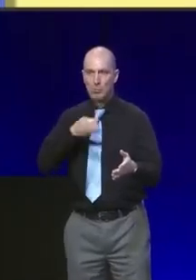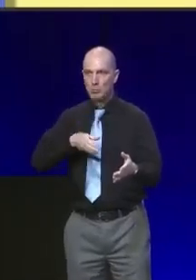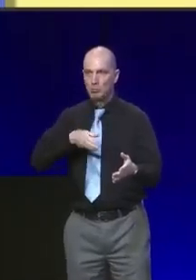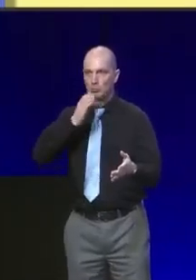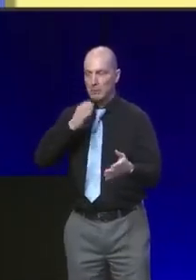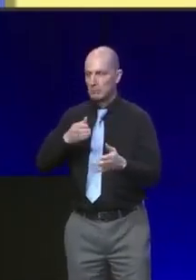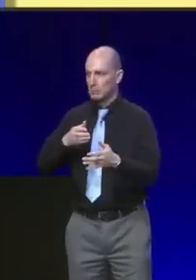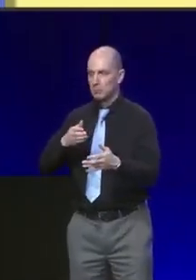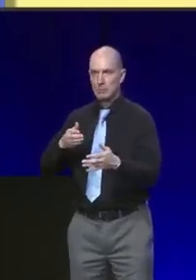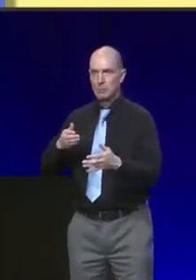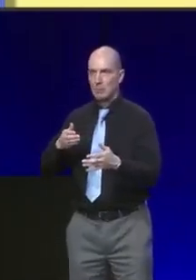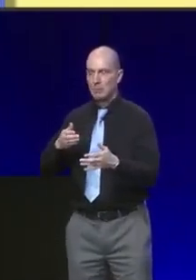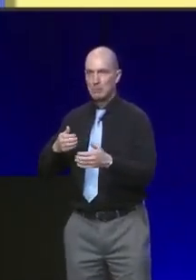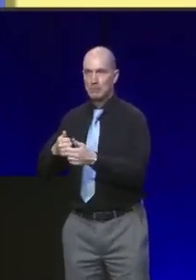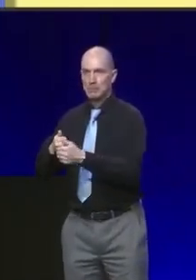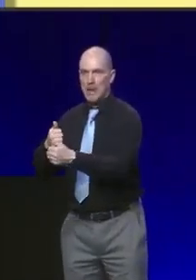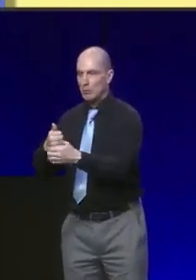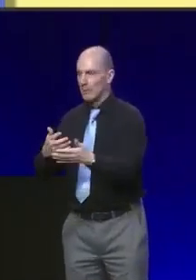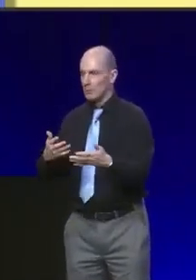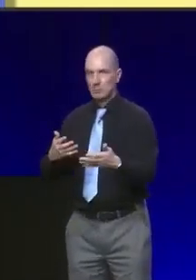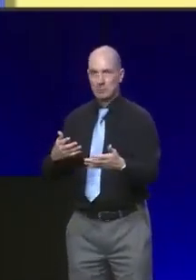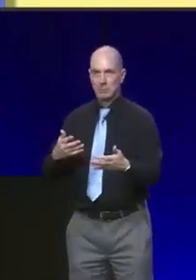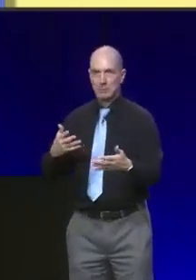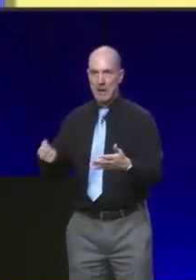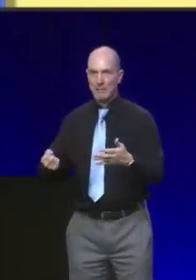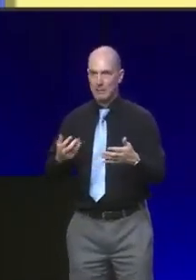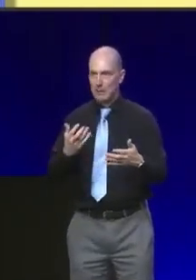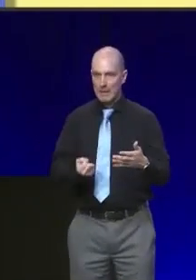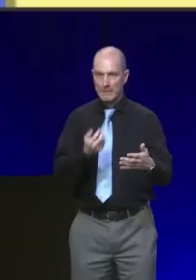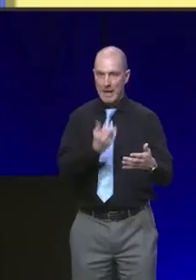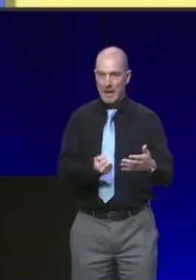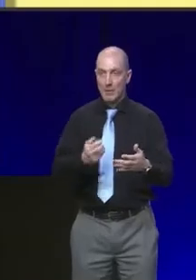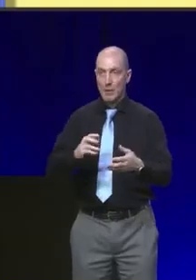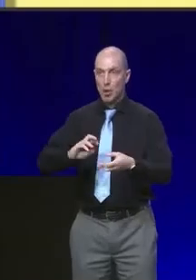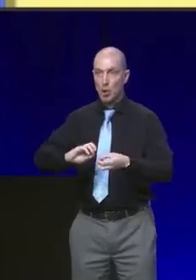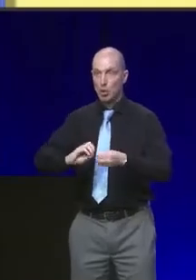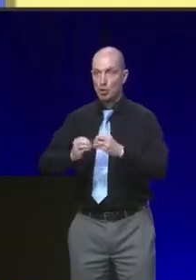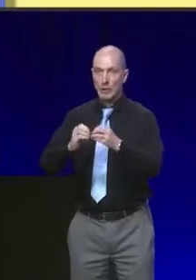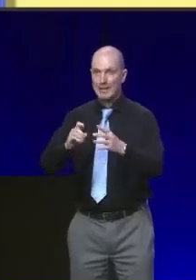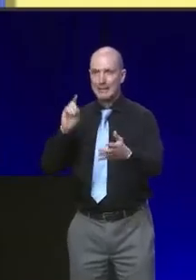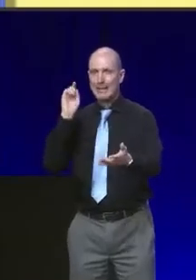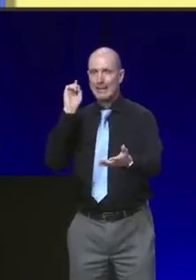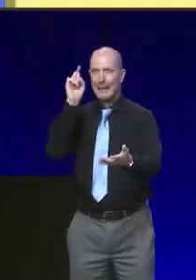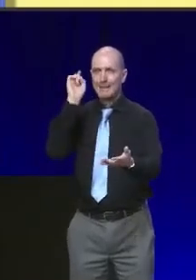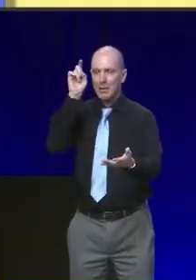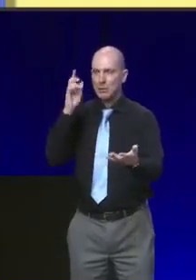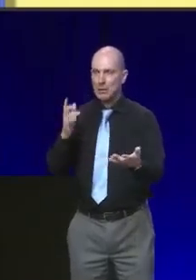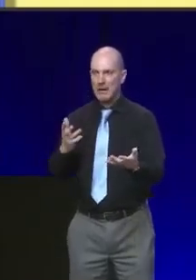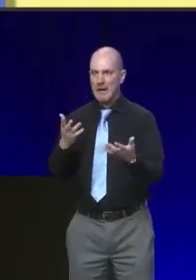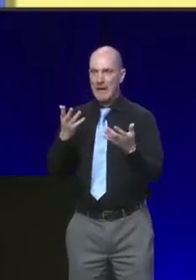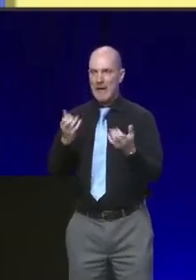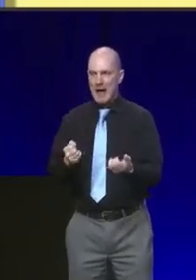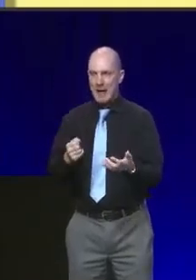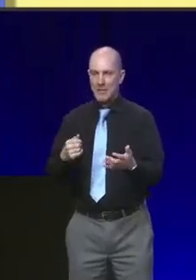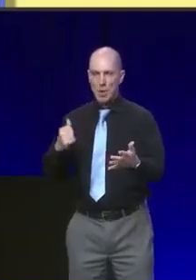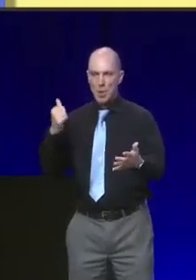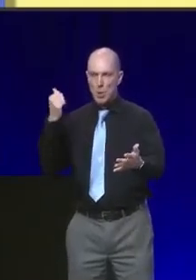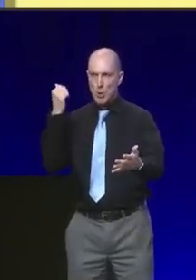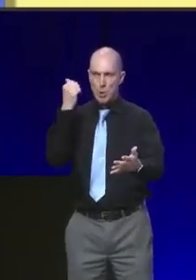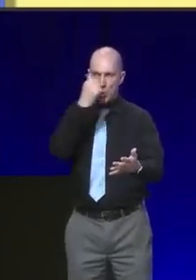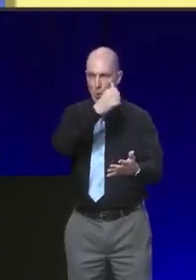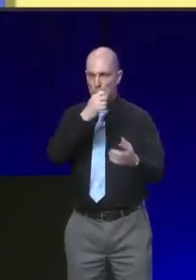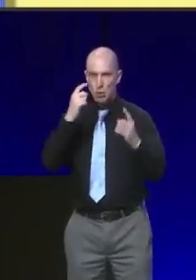manufacturing, outstanding strength in creativity and innovation. Some of the world's very best and finest